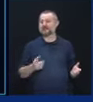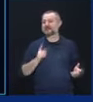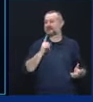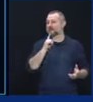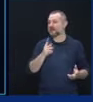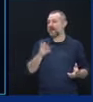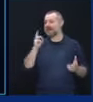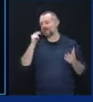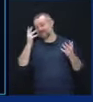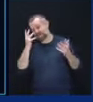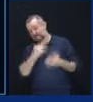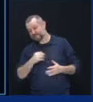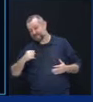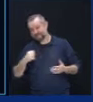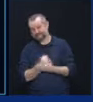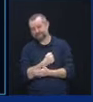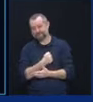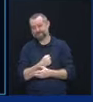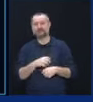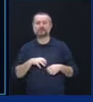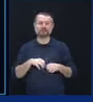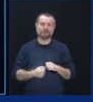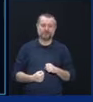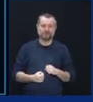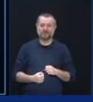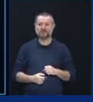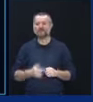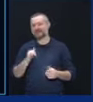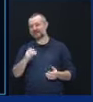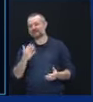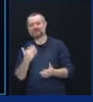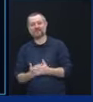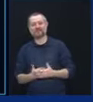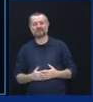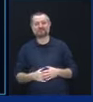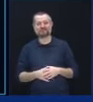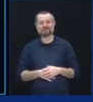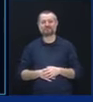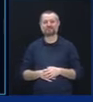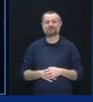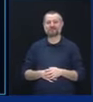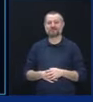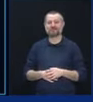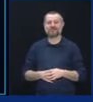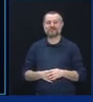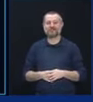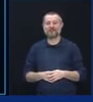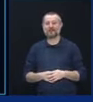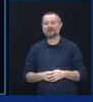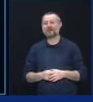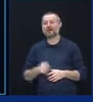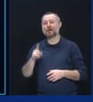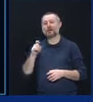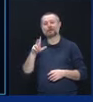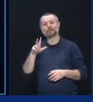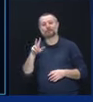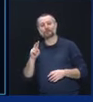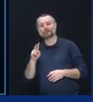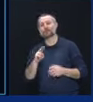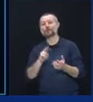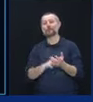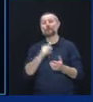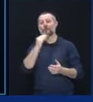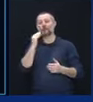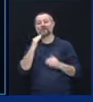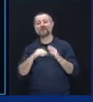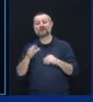it's tragic, but it's true. It's the facts. A hundred and thirty-two facilities that never took a COVID admission from a